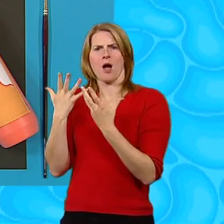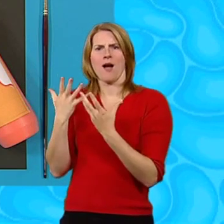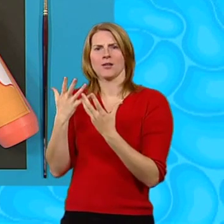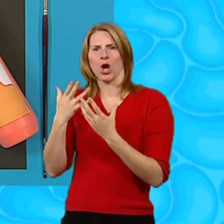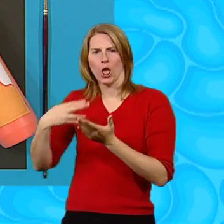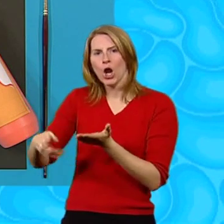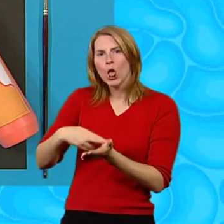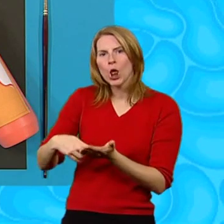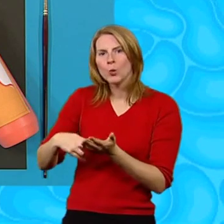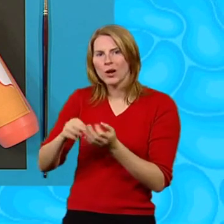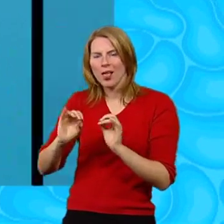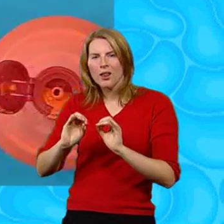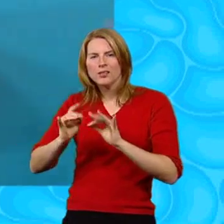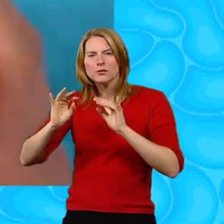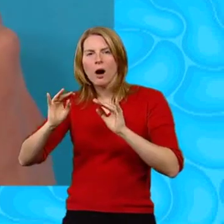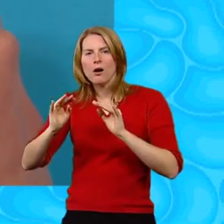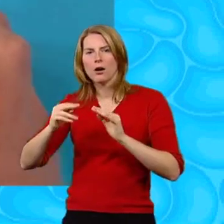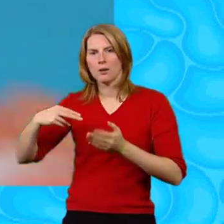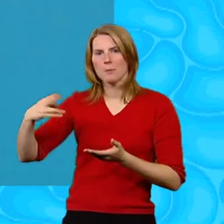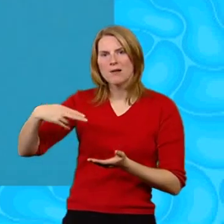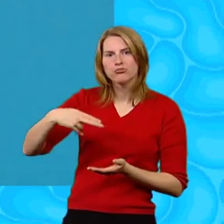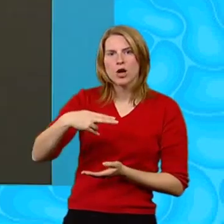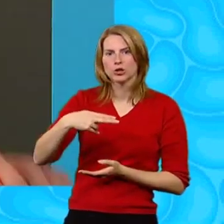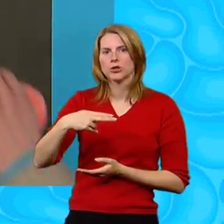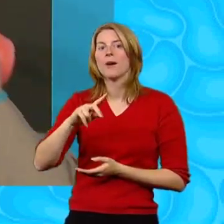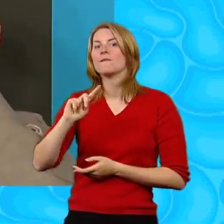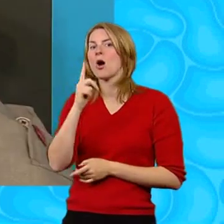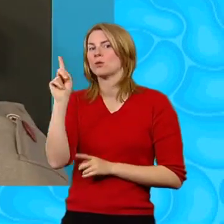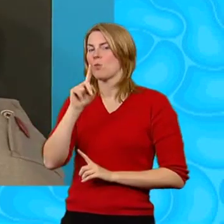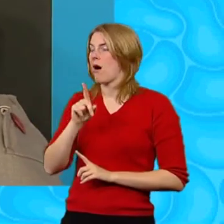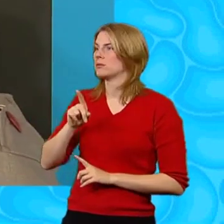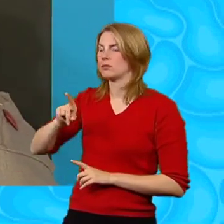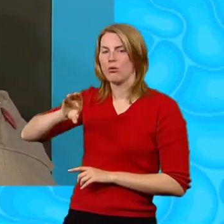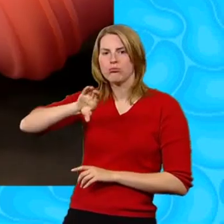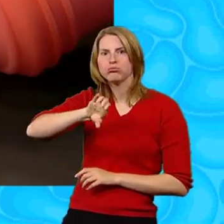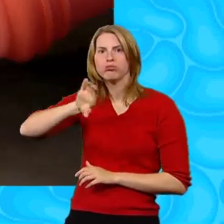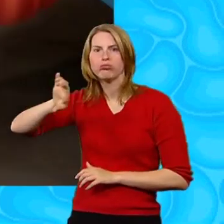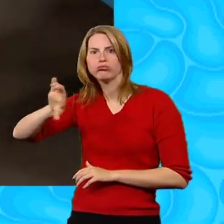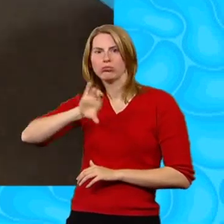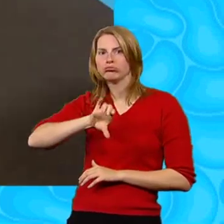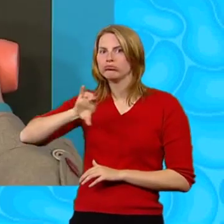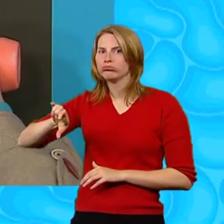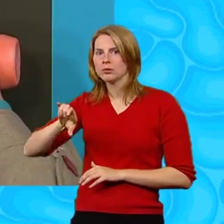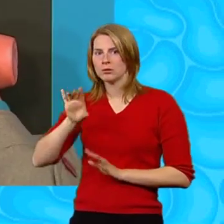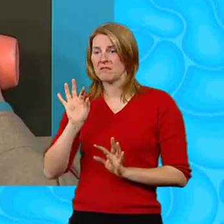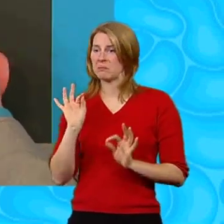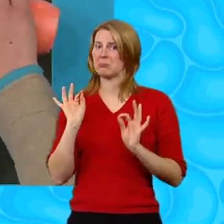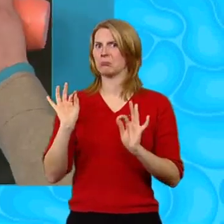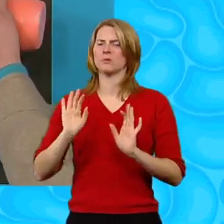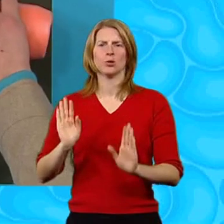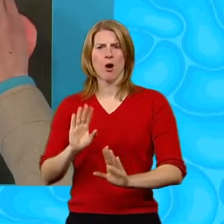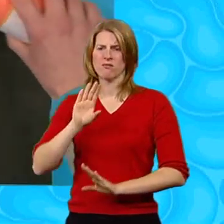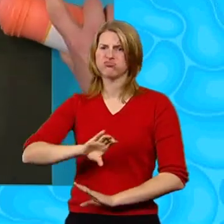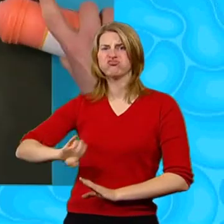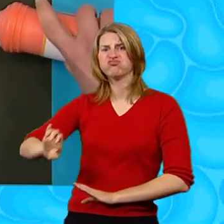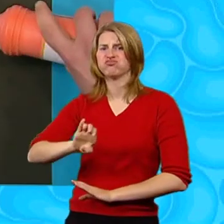And a paintbrush First Squirt some blobs of paint All around your paper You don't have to